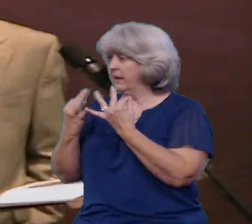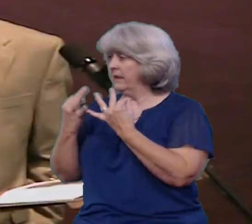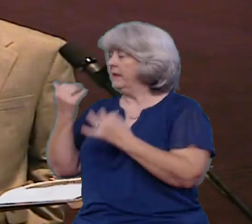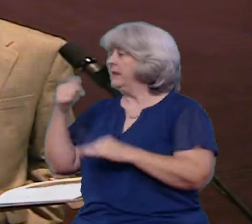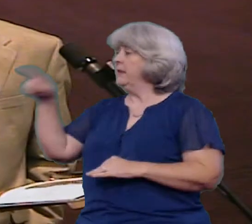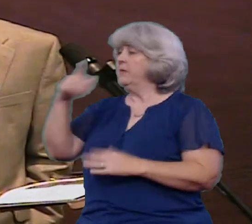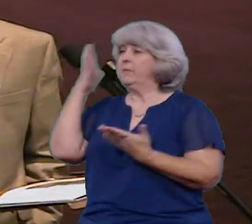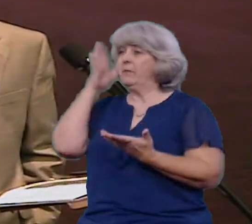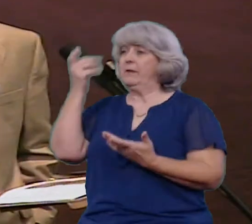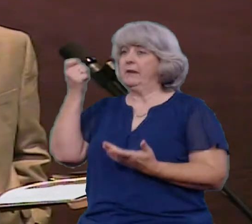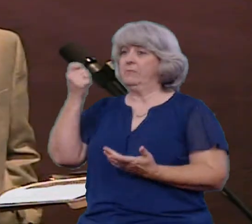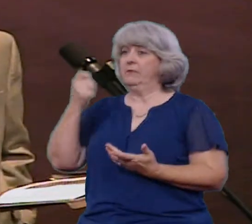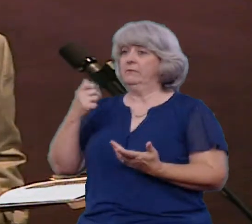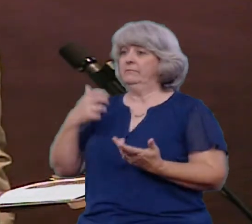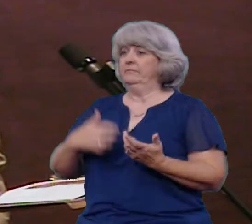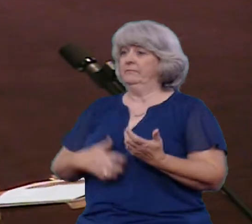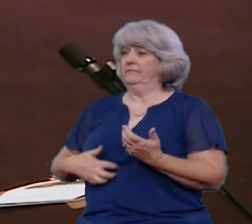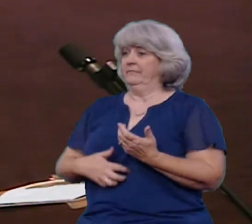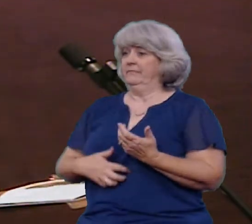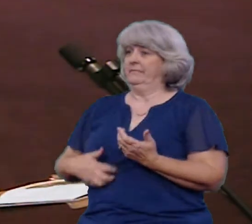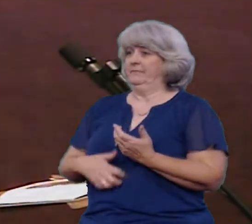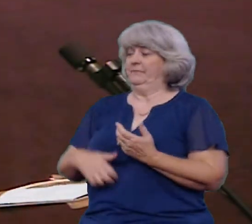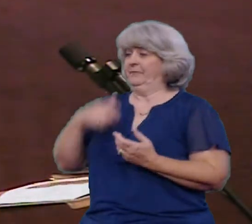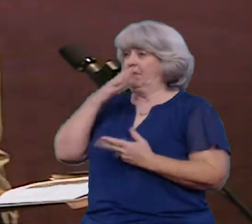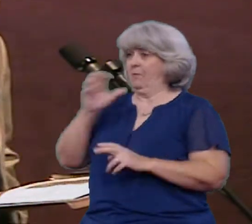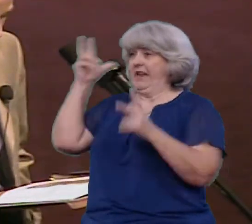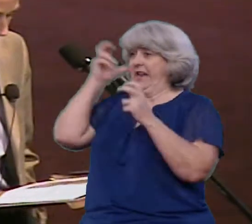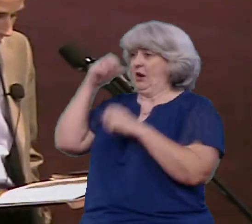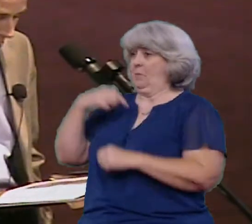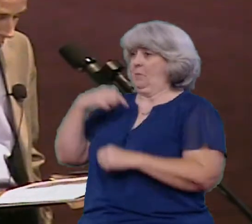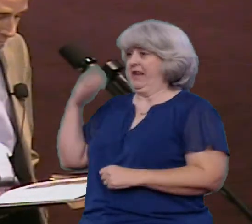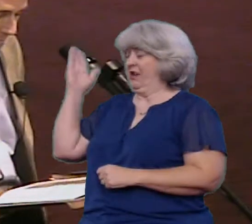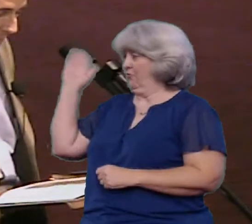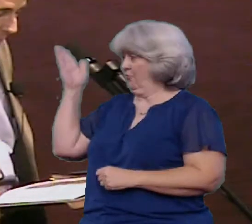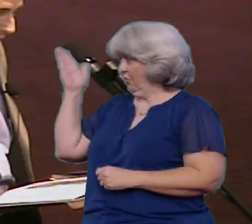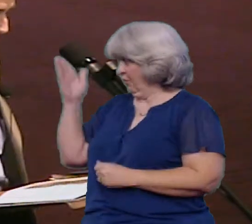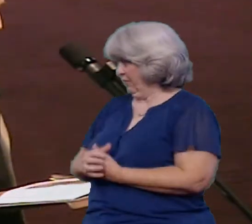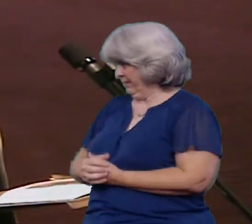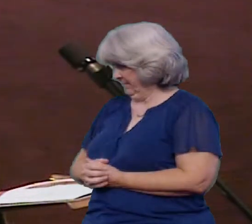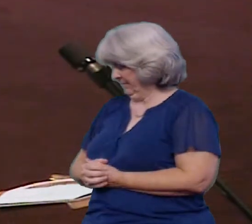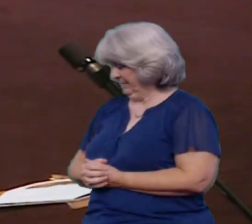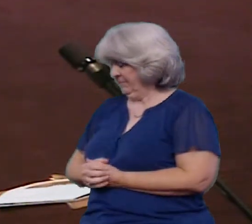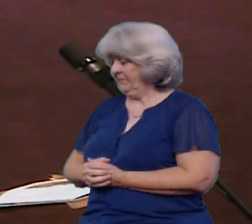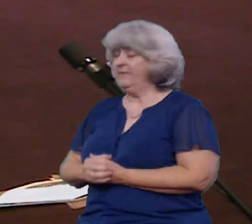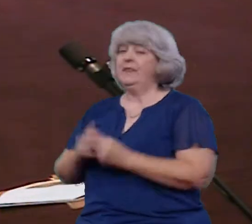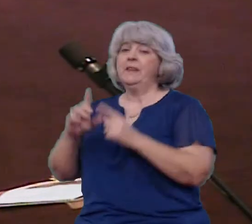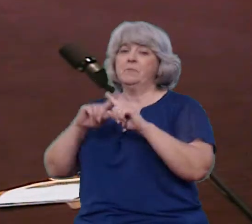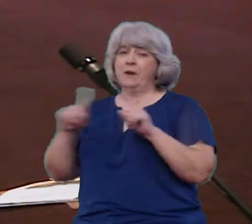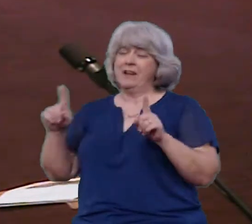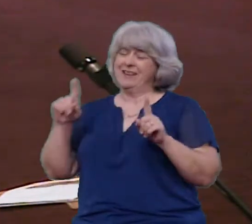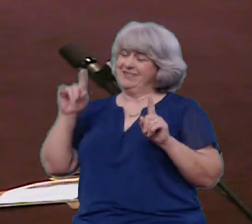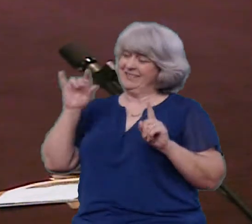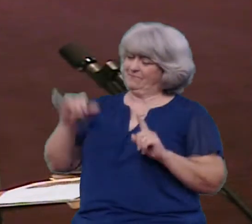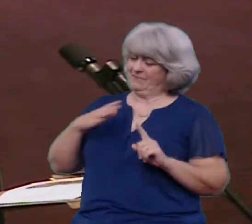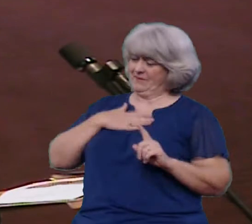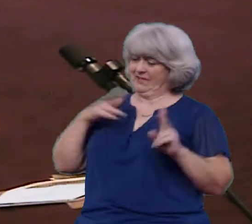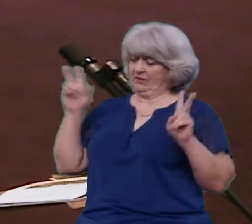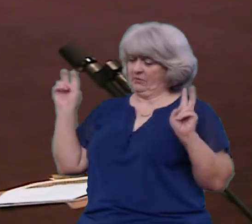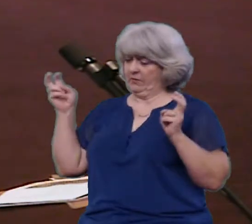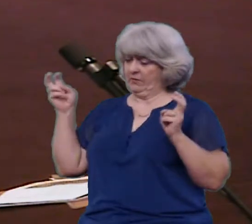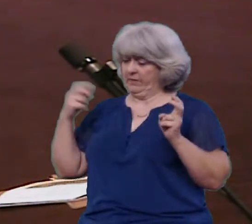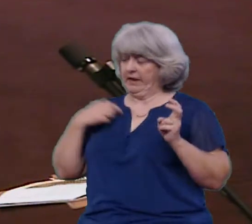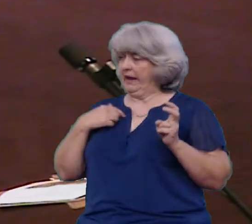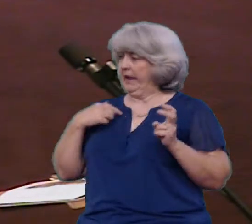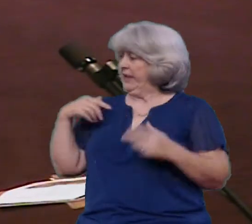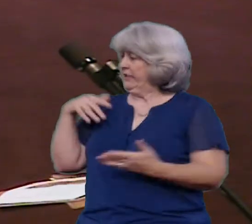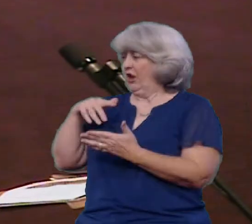Because you probably surely don't want to listen to me For the next little bit You know this is a topic that I studied for four